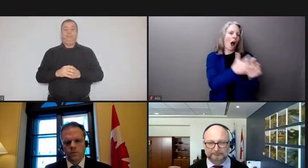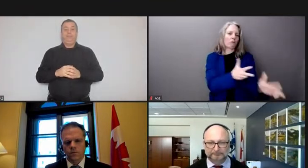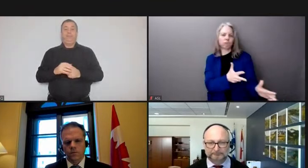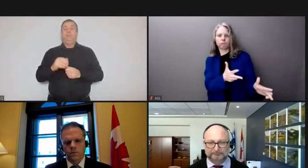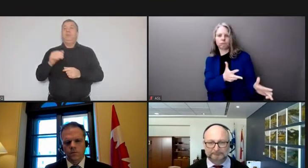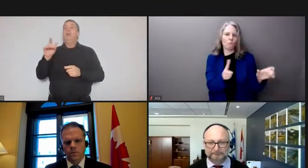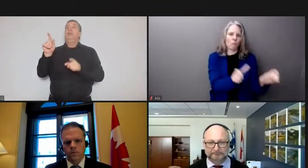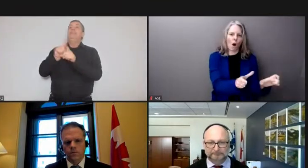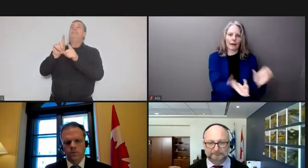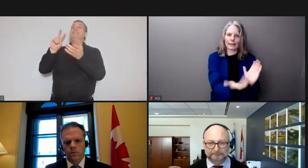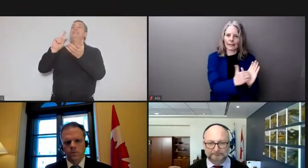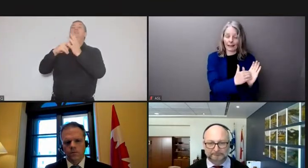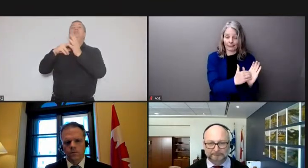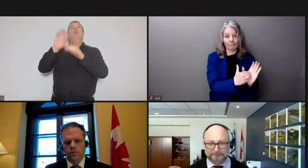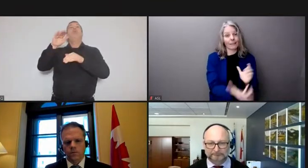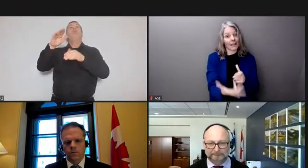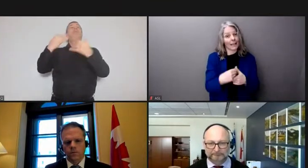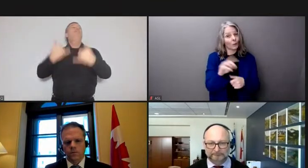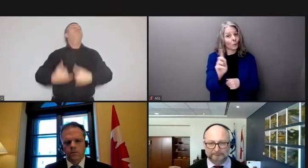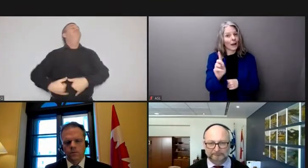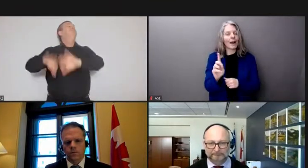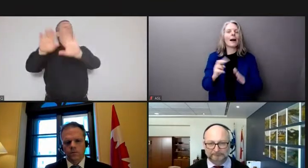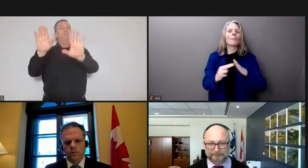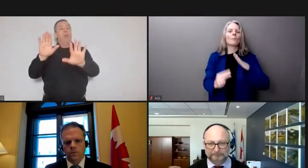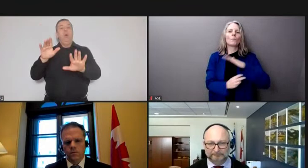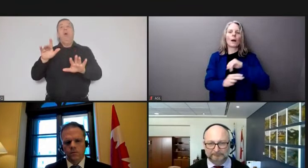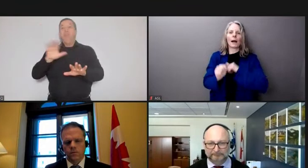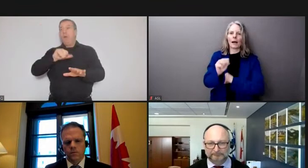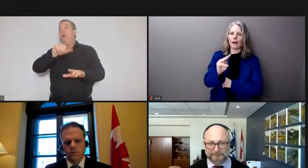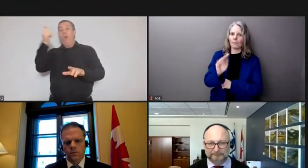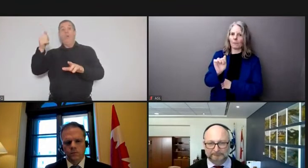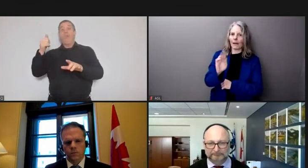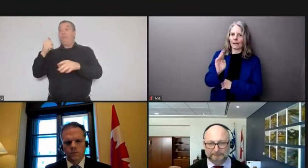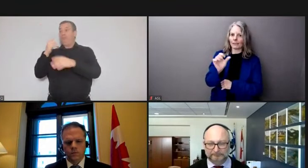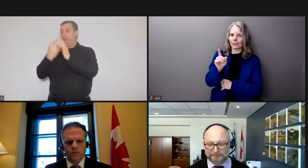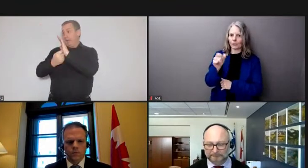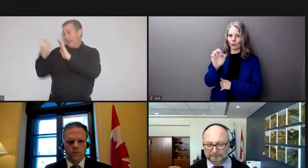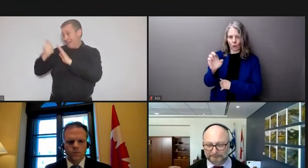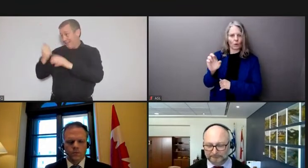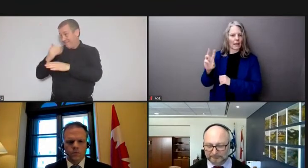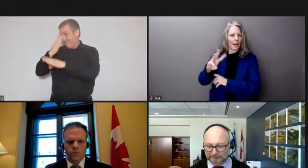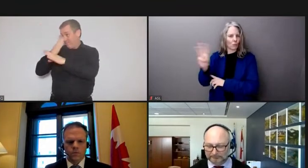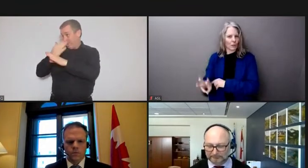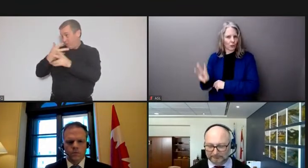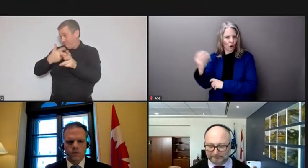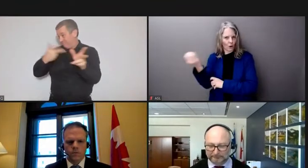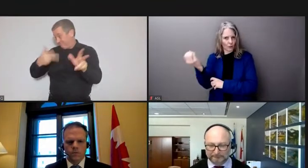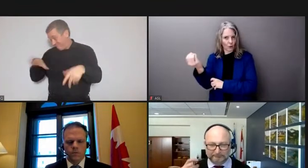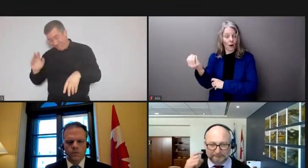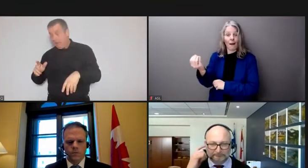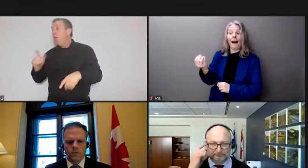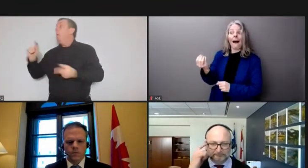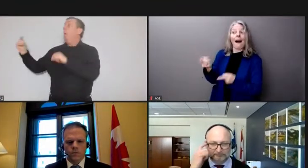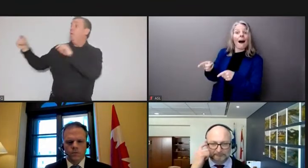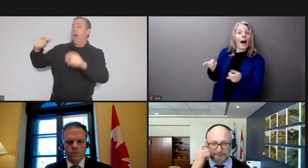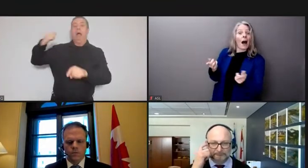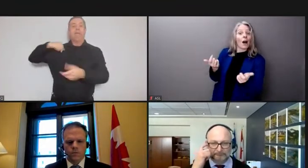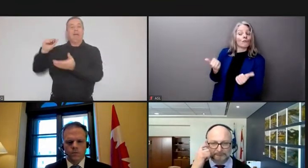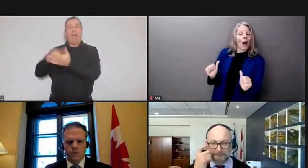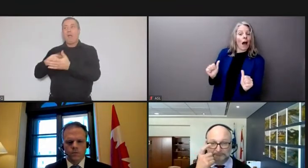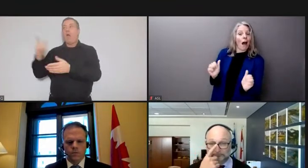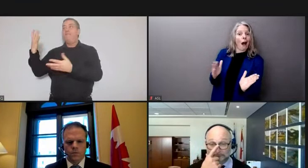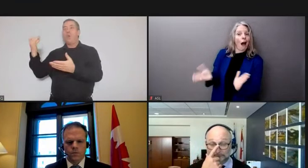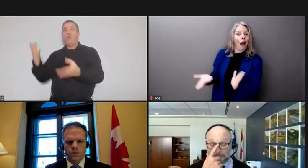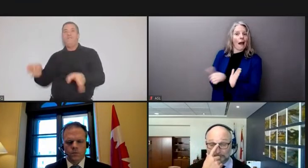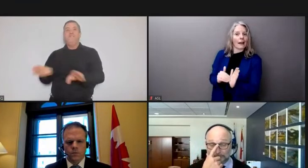including at the ambassador bridge in windsor however these efforts have been thwarted thanks again to the work of